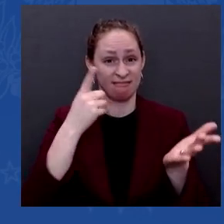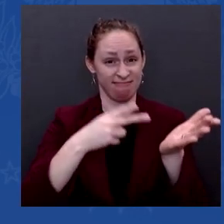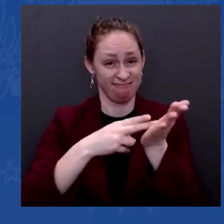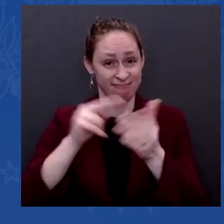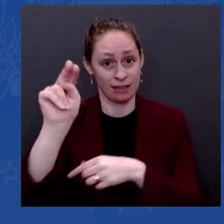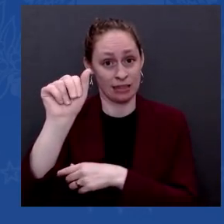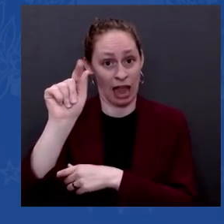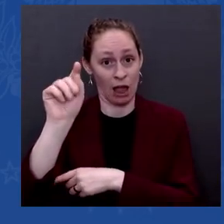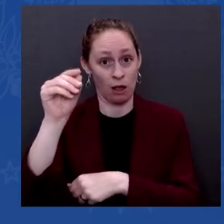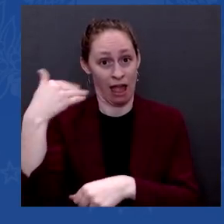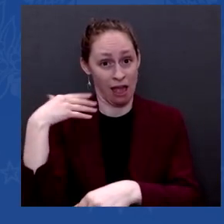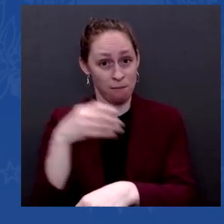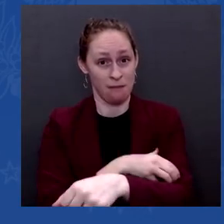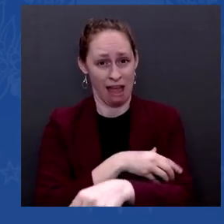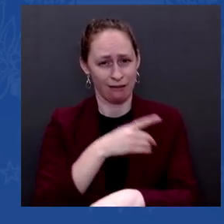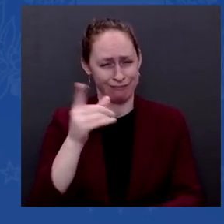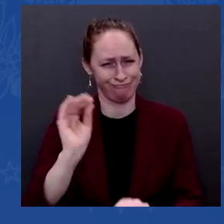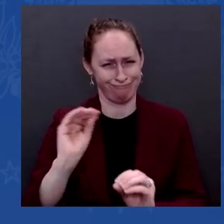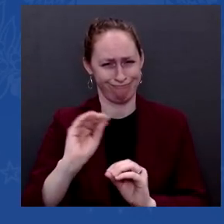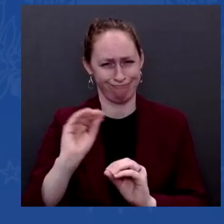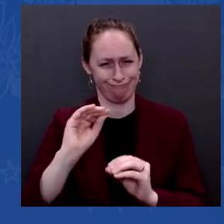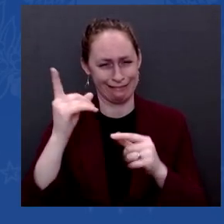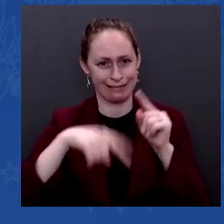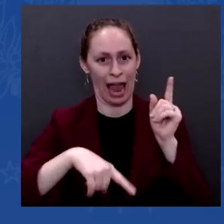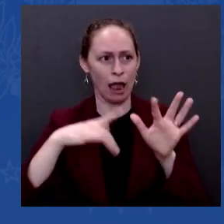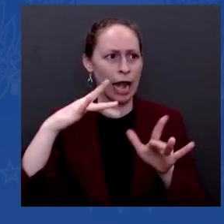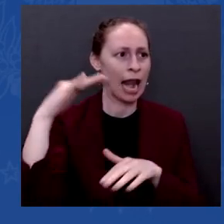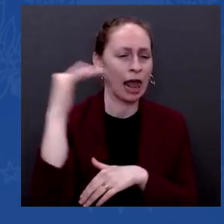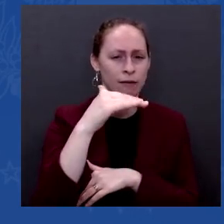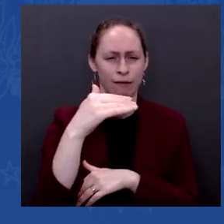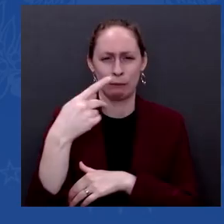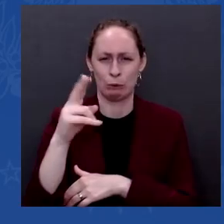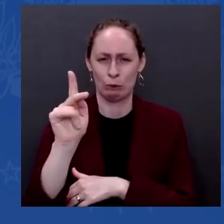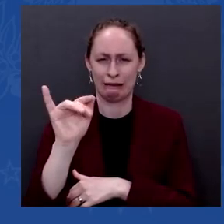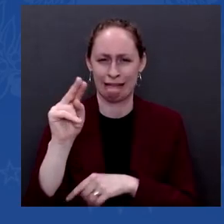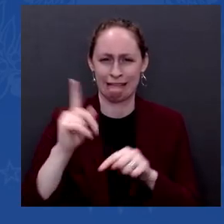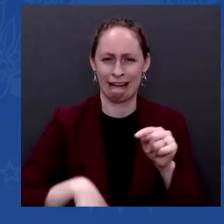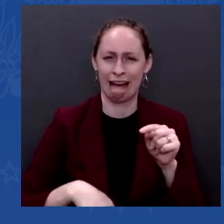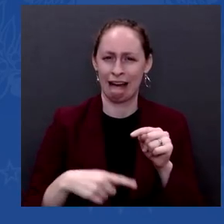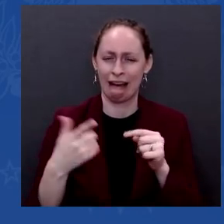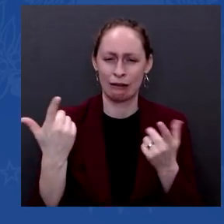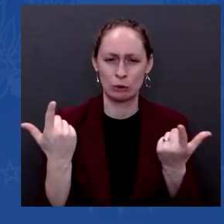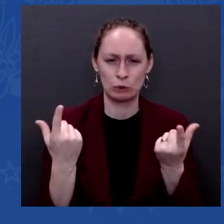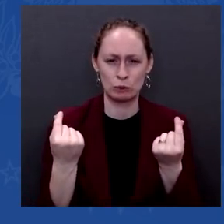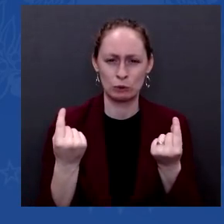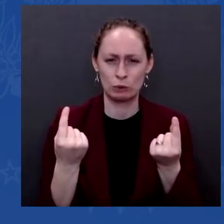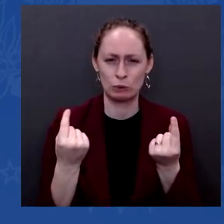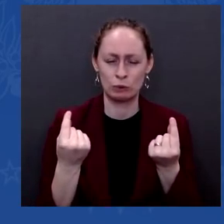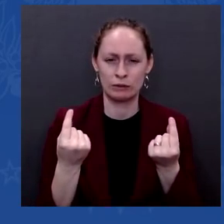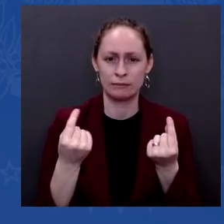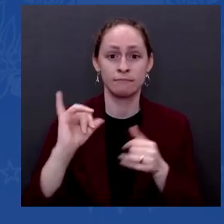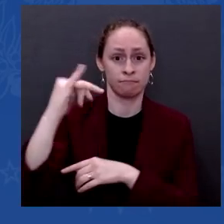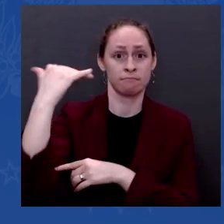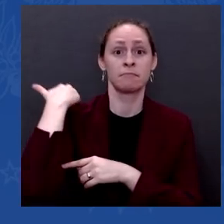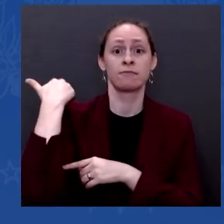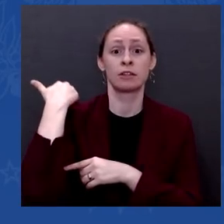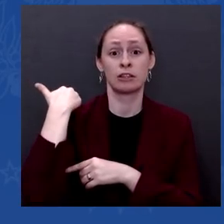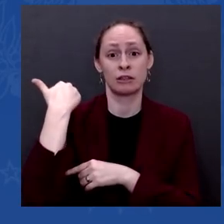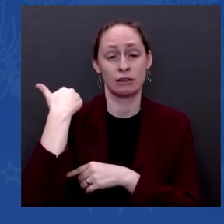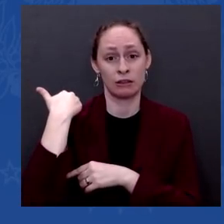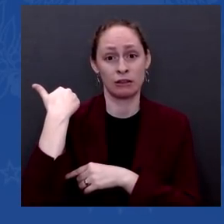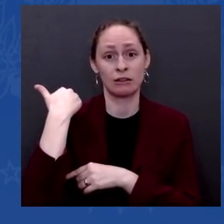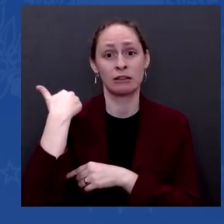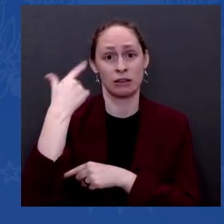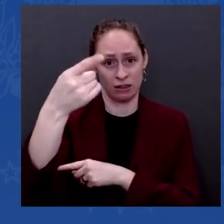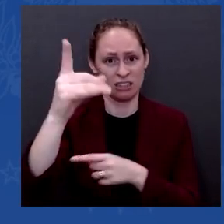in the past, why should the threat of new sanctions give him pause? Well, because he's never seen sanctions like the ones